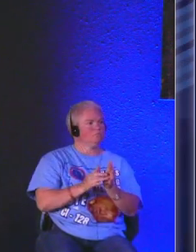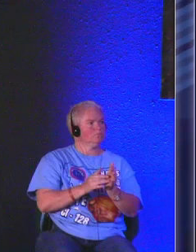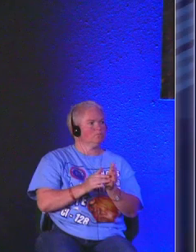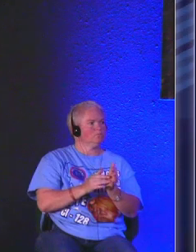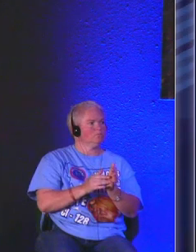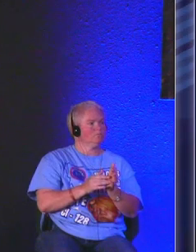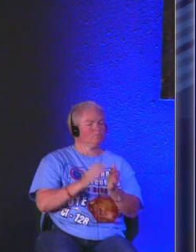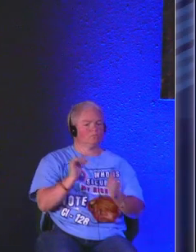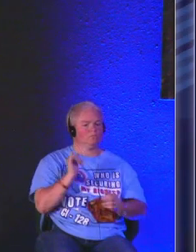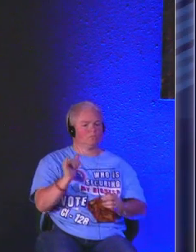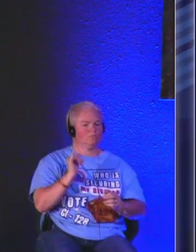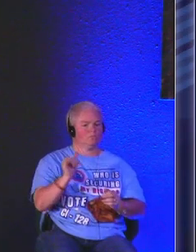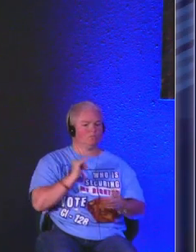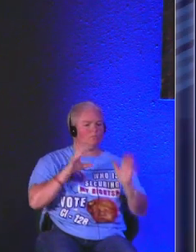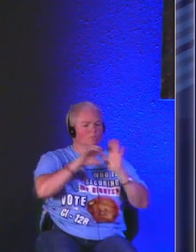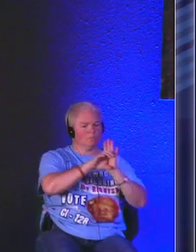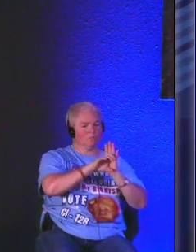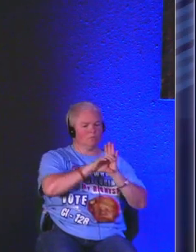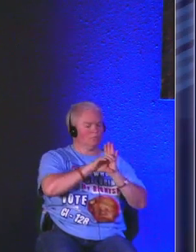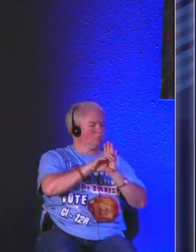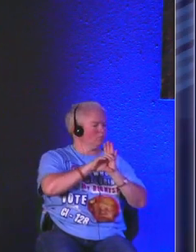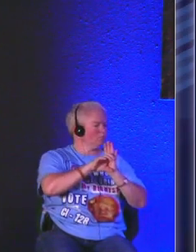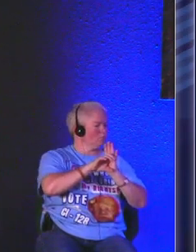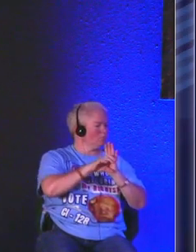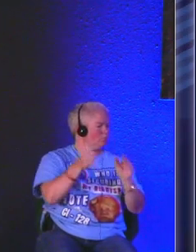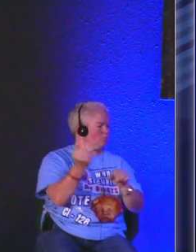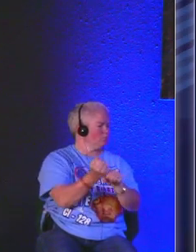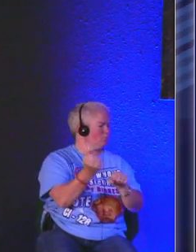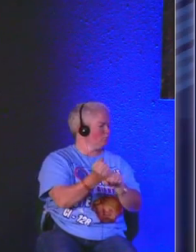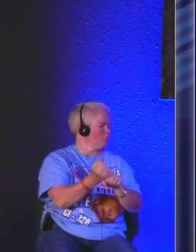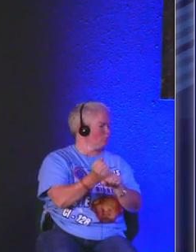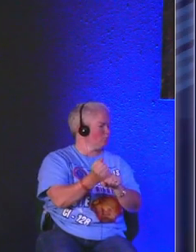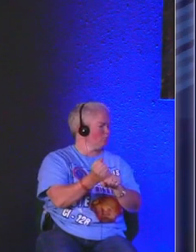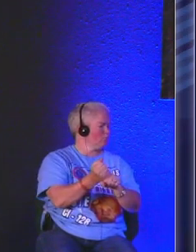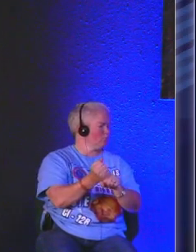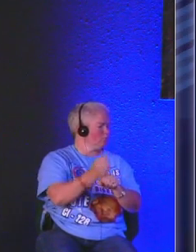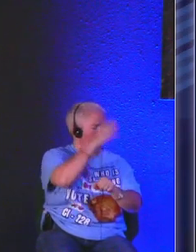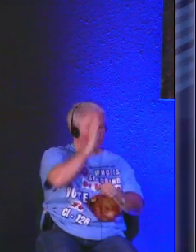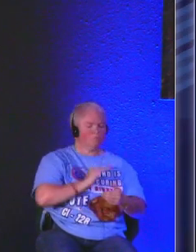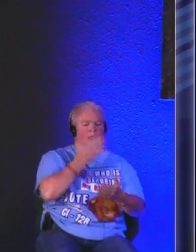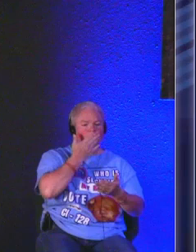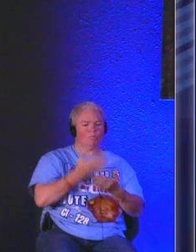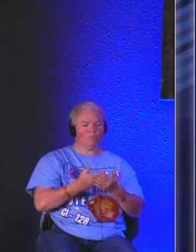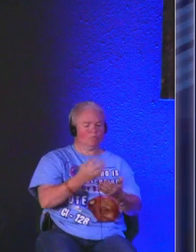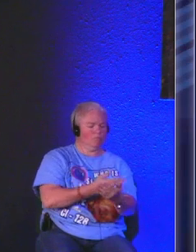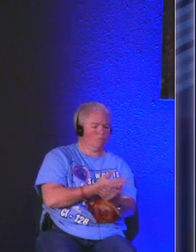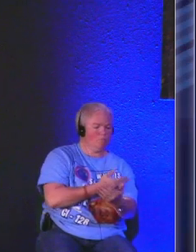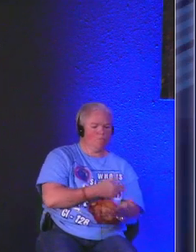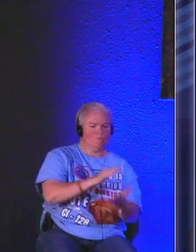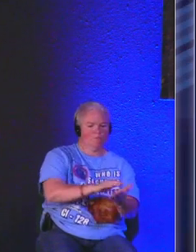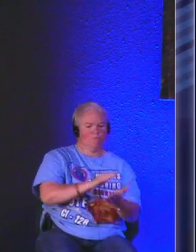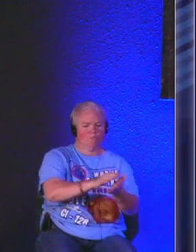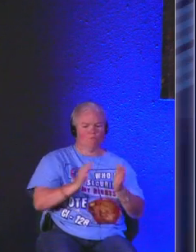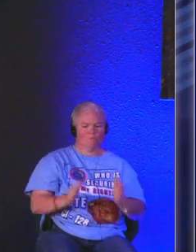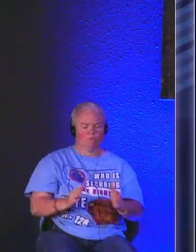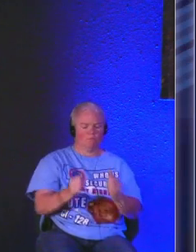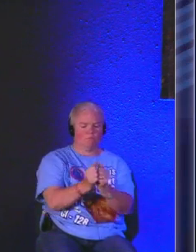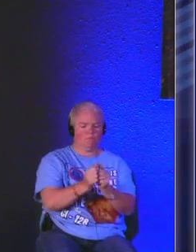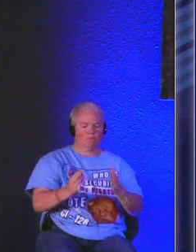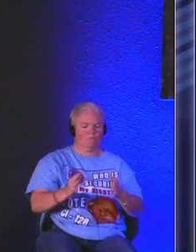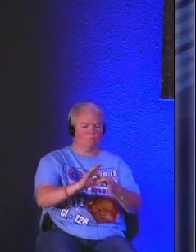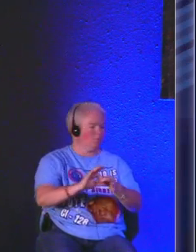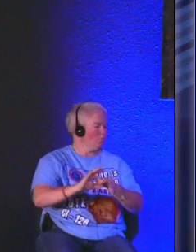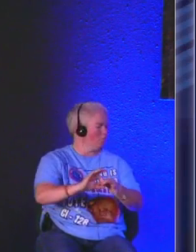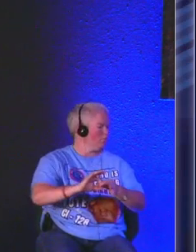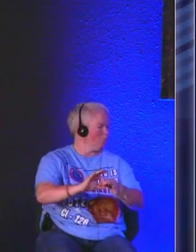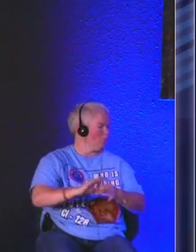this same picture to establish that he in fact is the good shepherd within the relationship